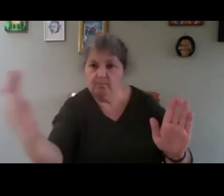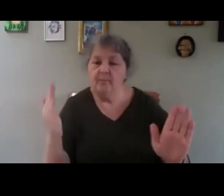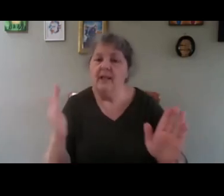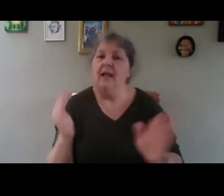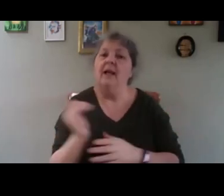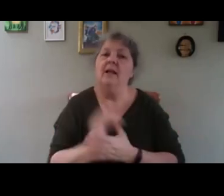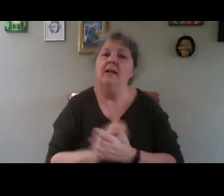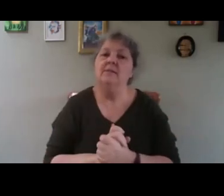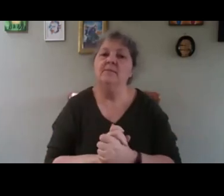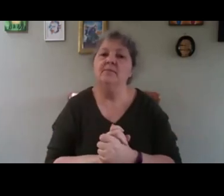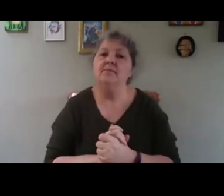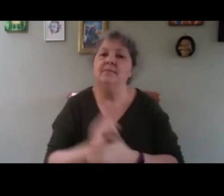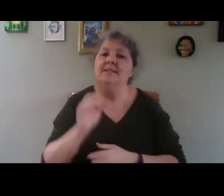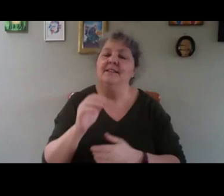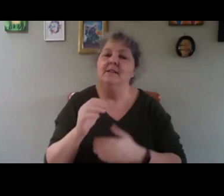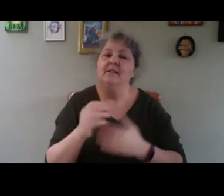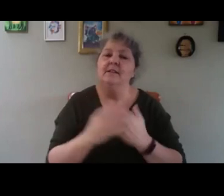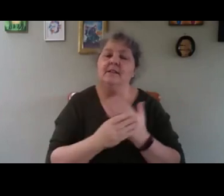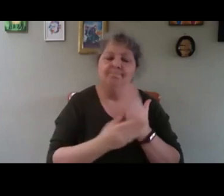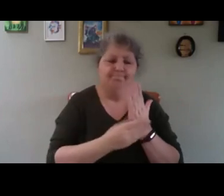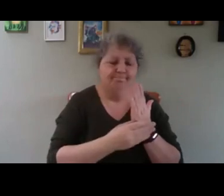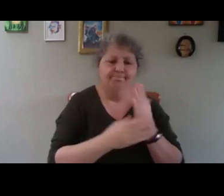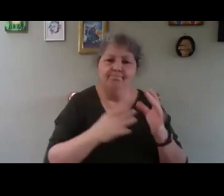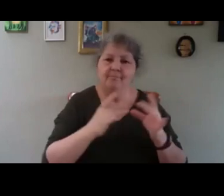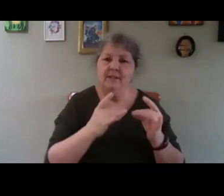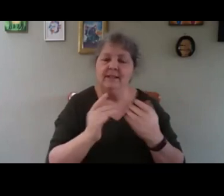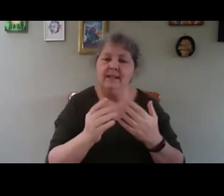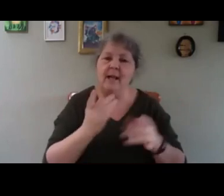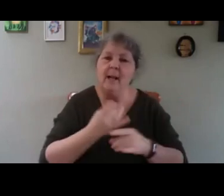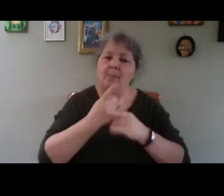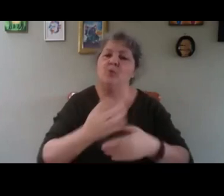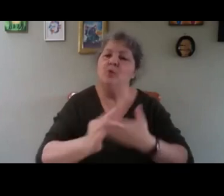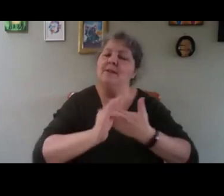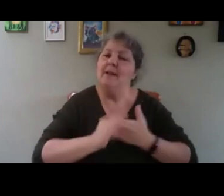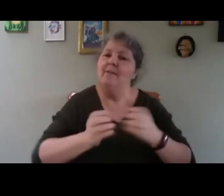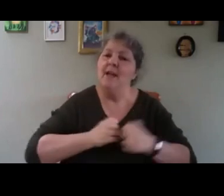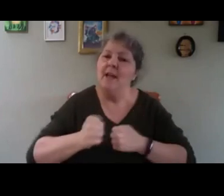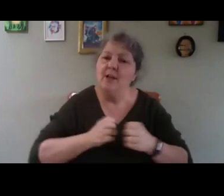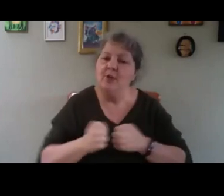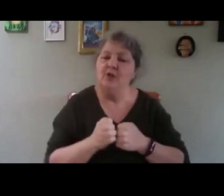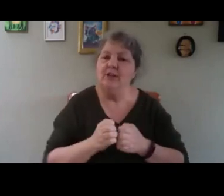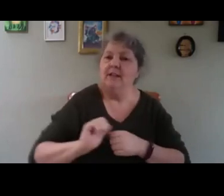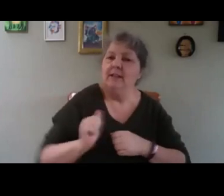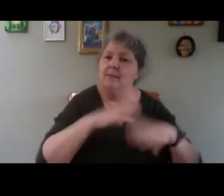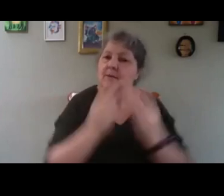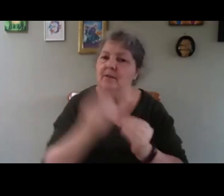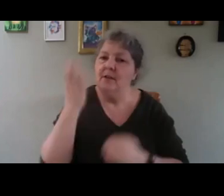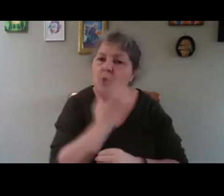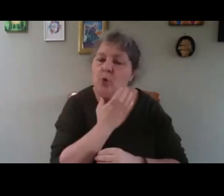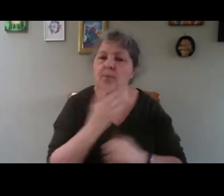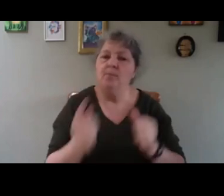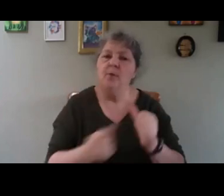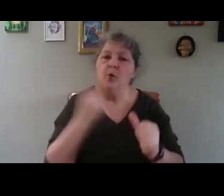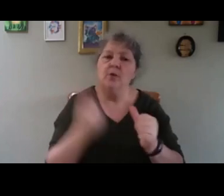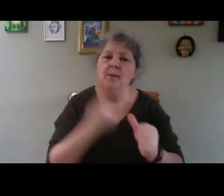it helps to save energy. automatic vent opener. If you